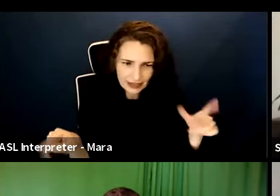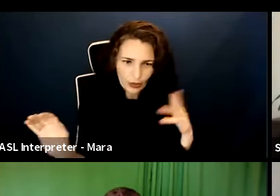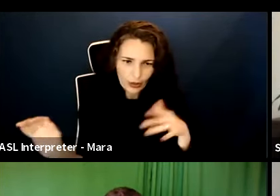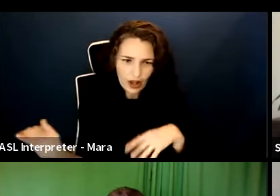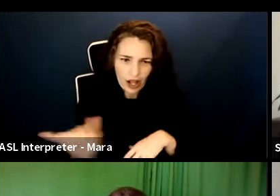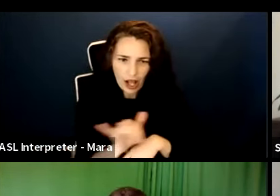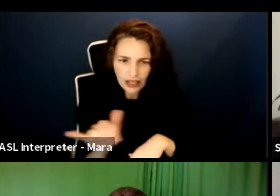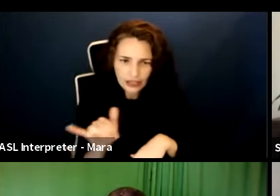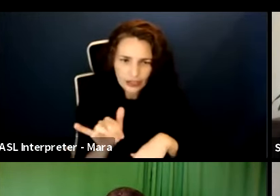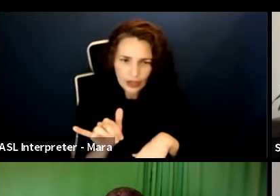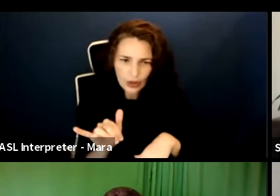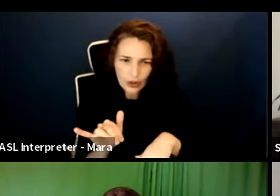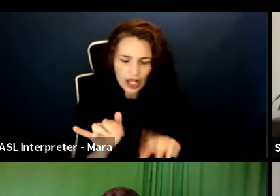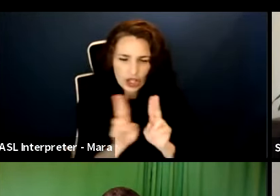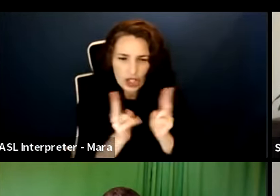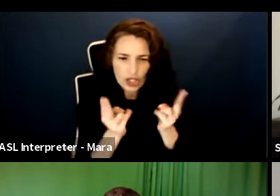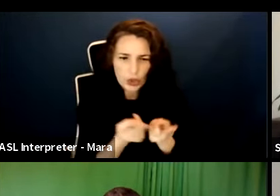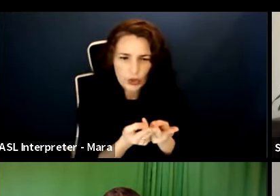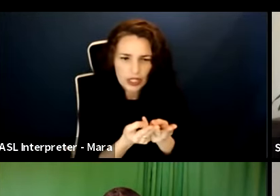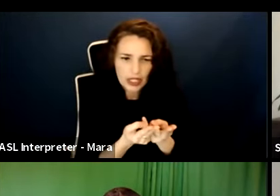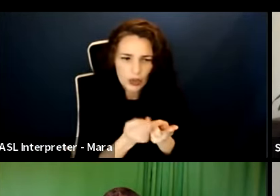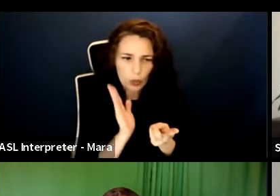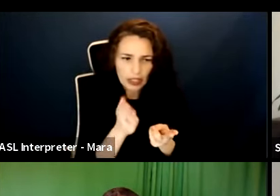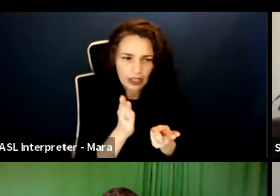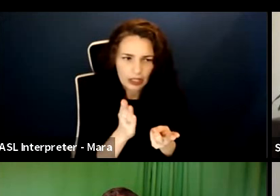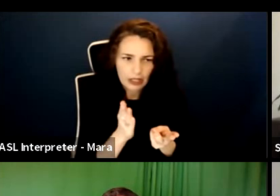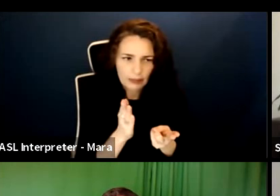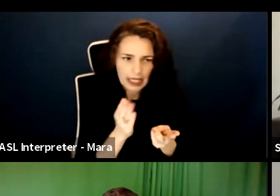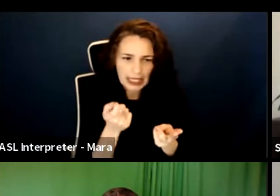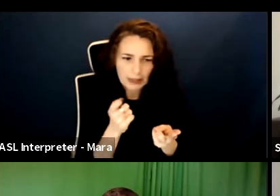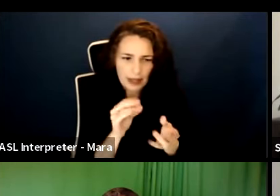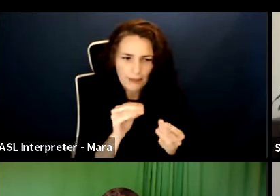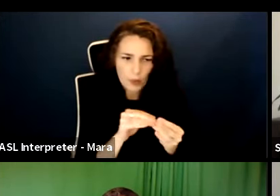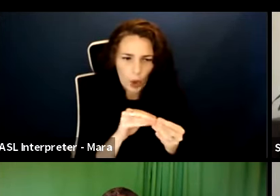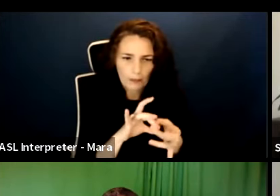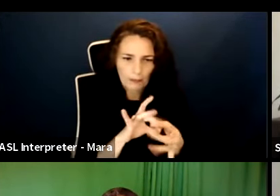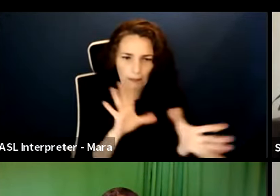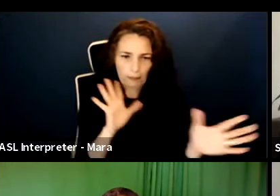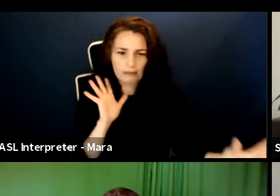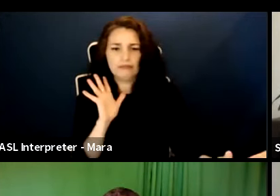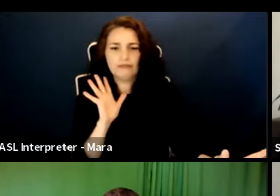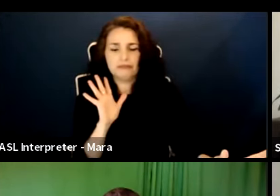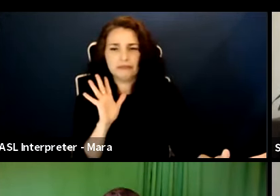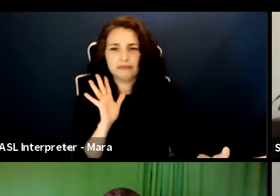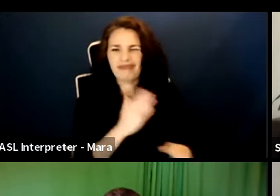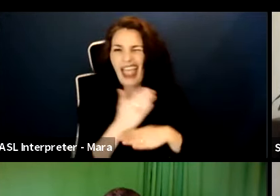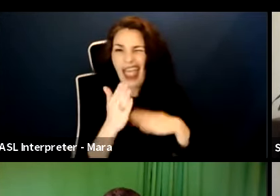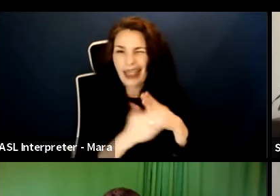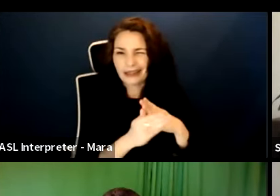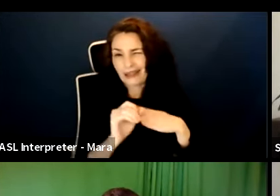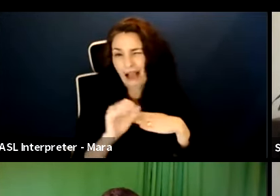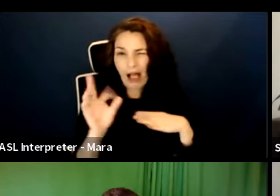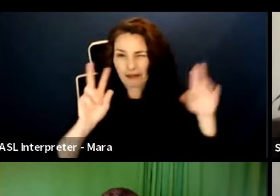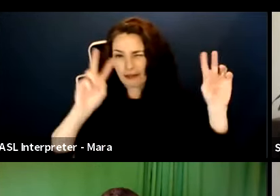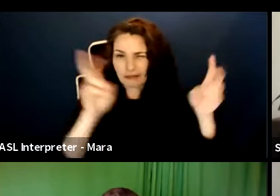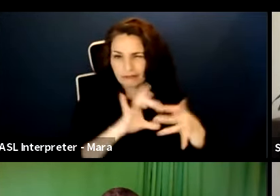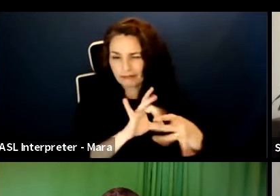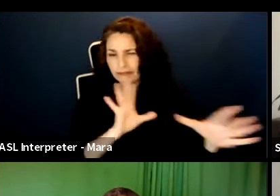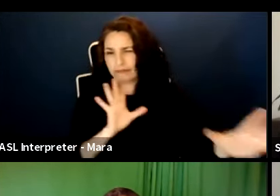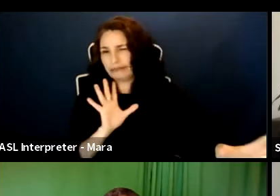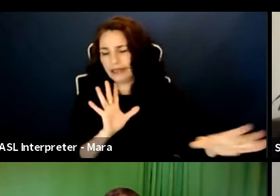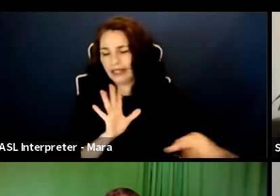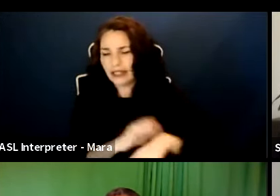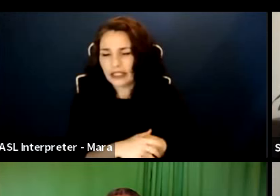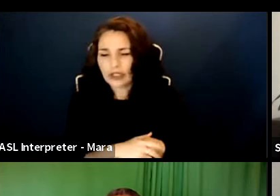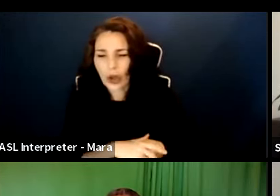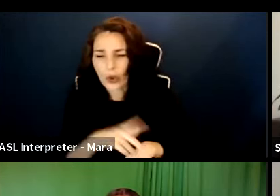from the union as a performer, you need to, uh, know and have the strength to, um, advocate for yourself. Right. I